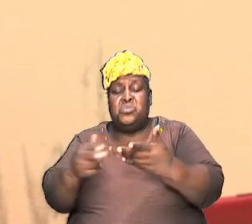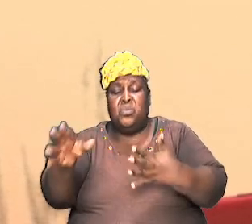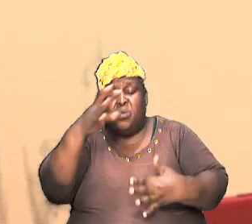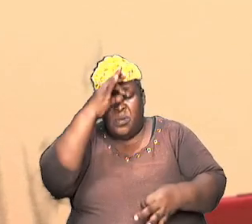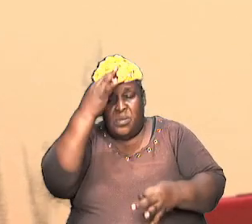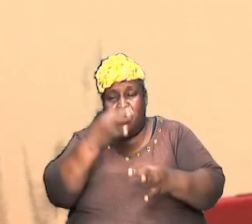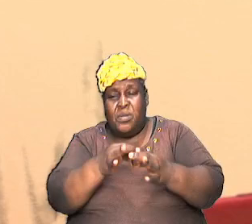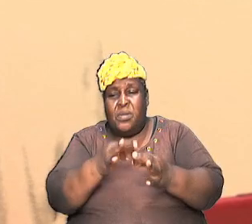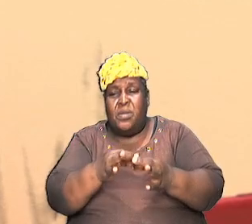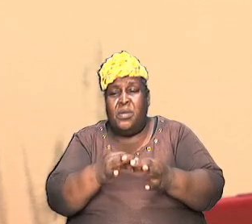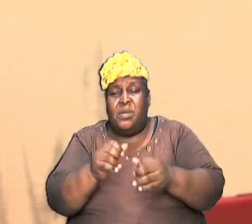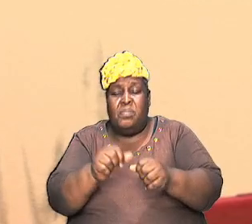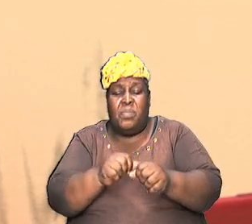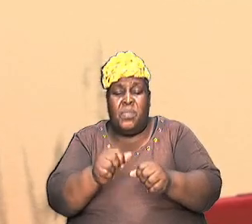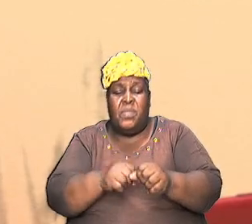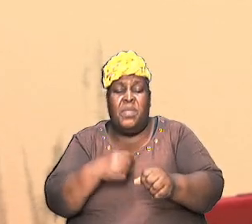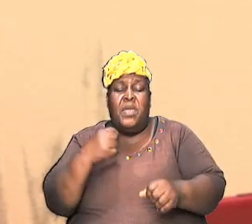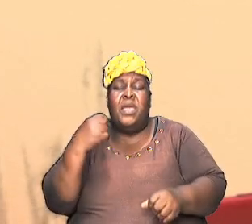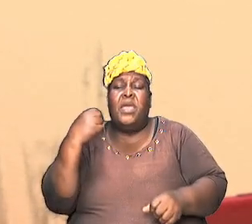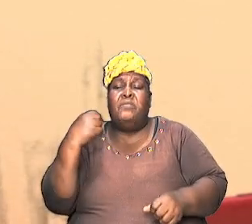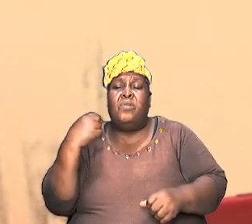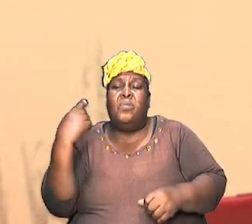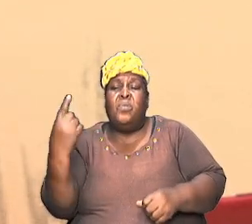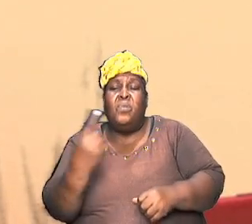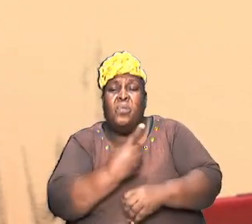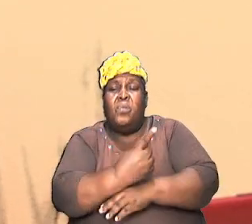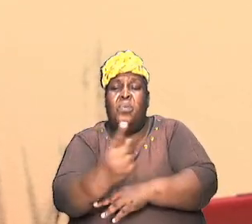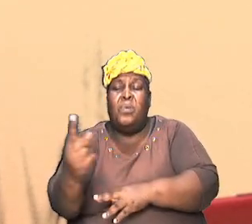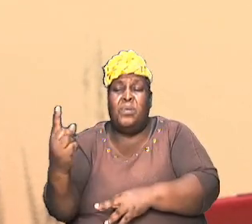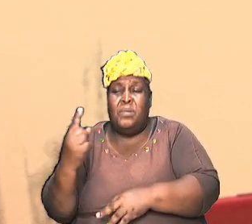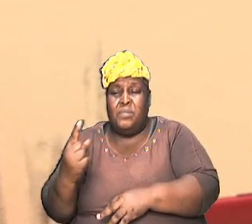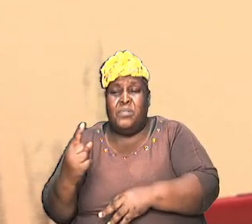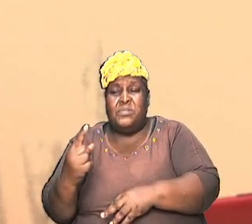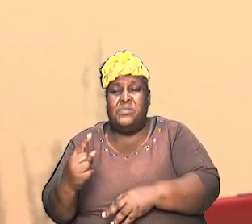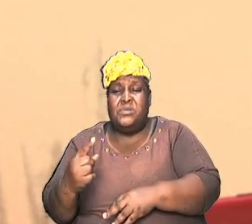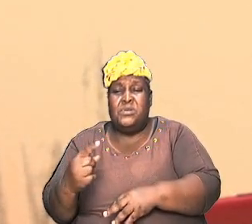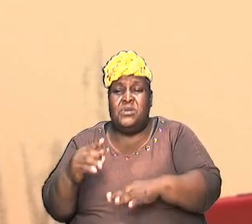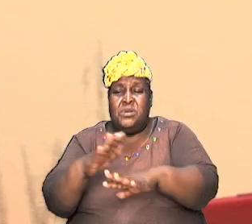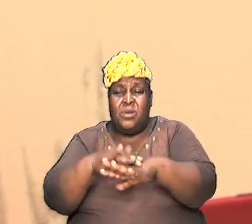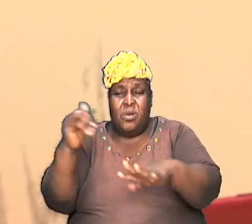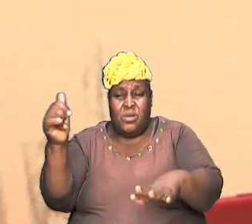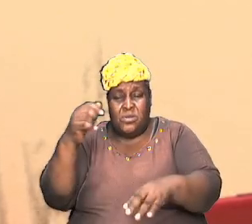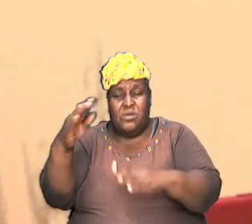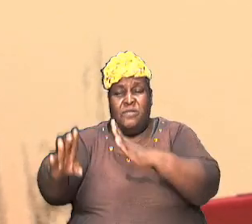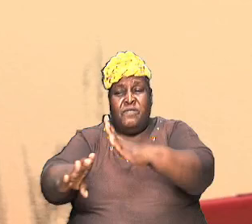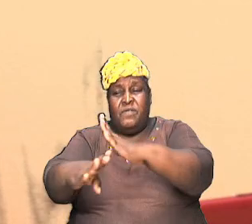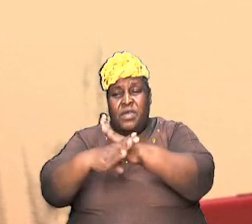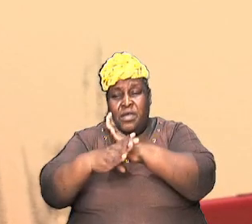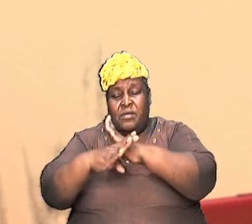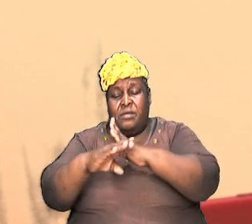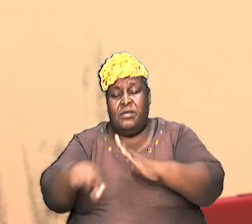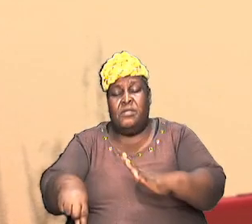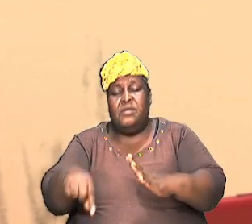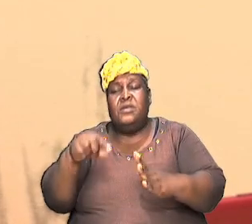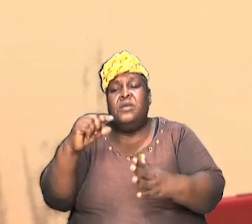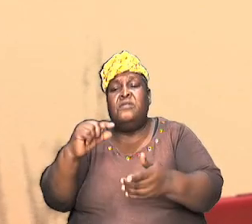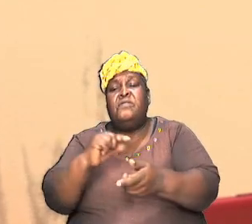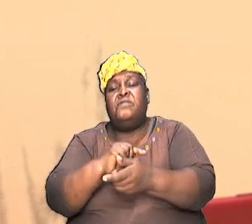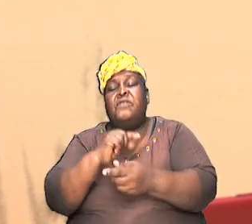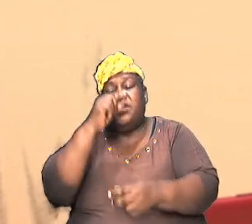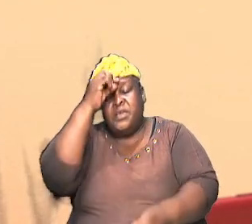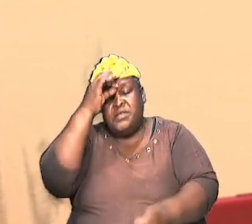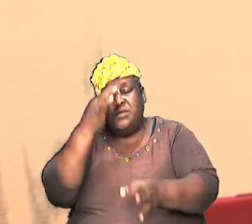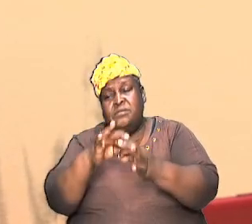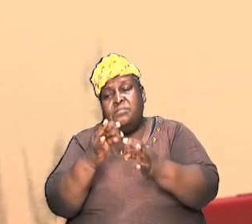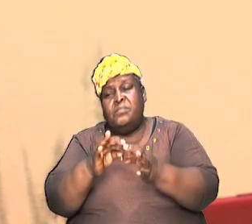And every single one of us is going to be called upon to defend this faith. Every one of us is going to be